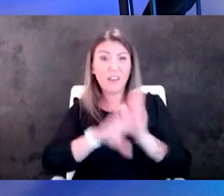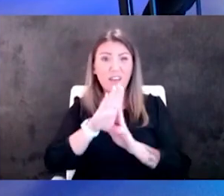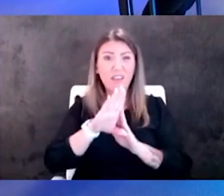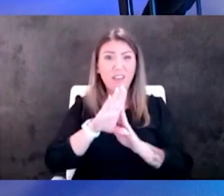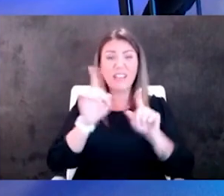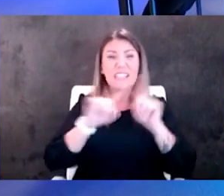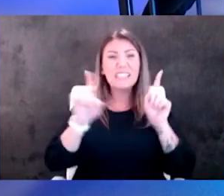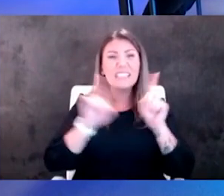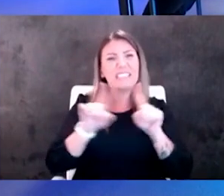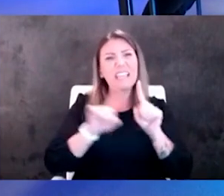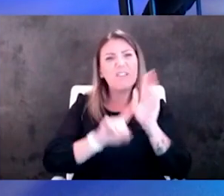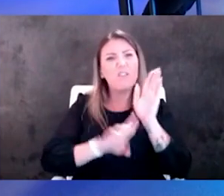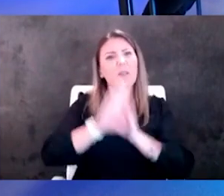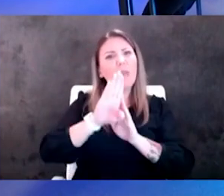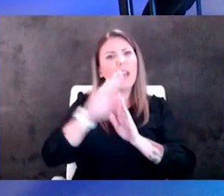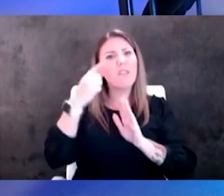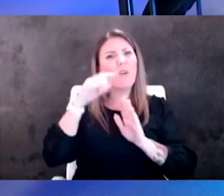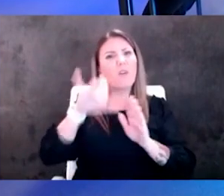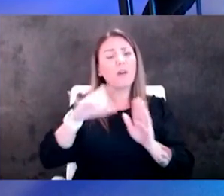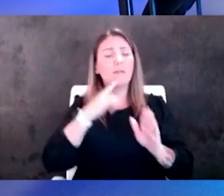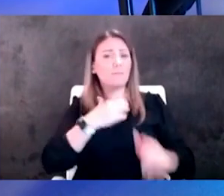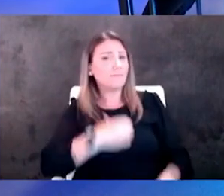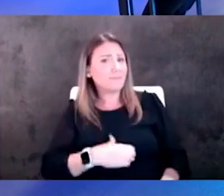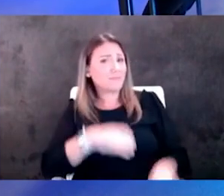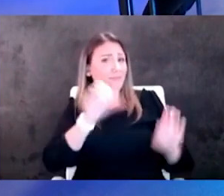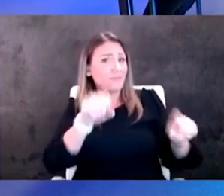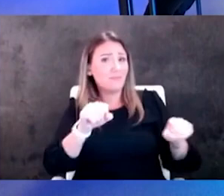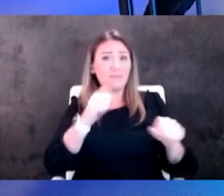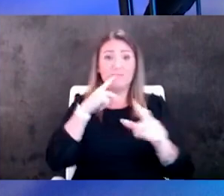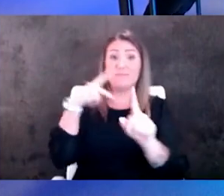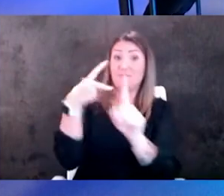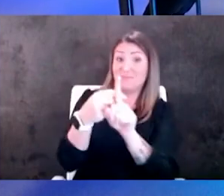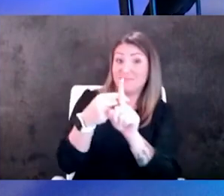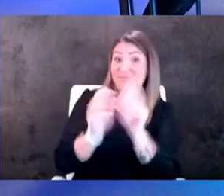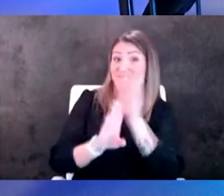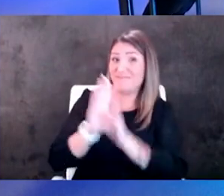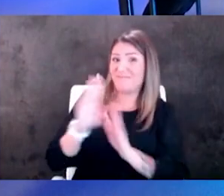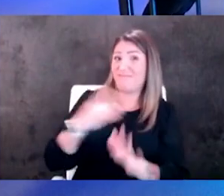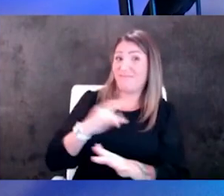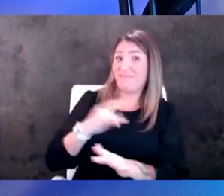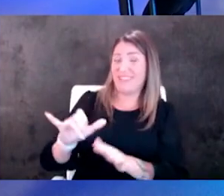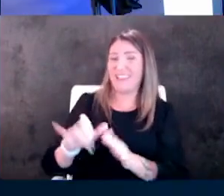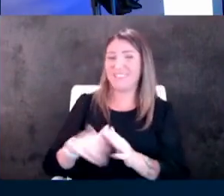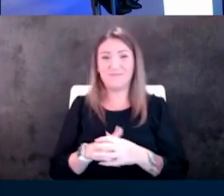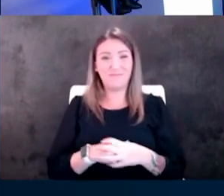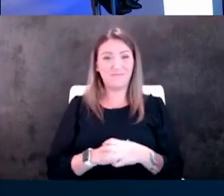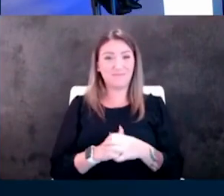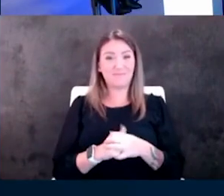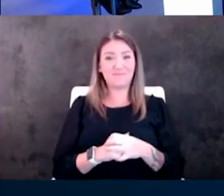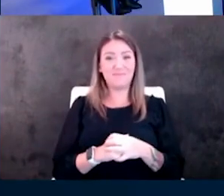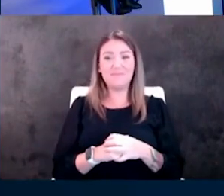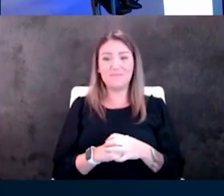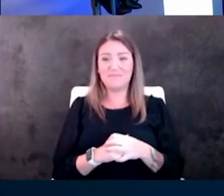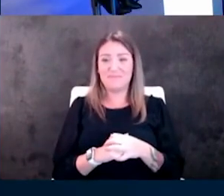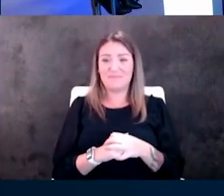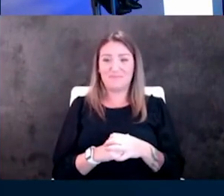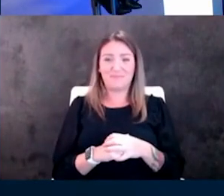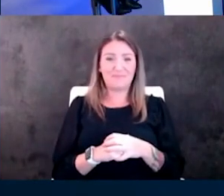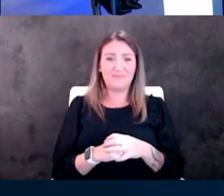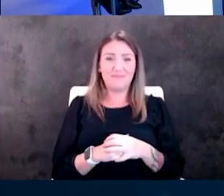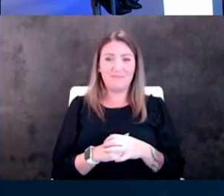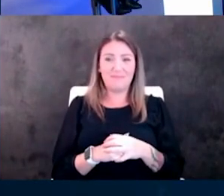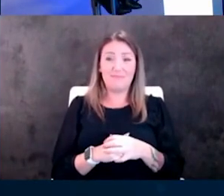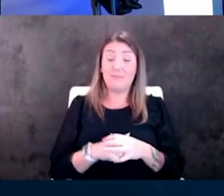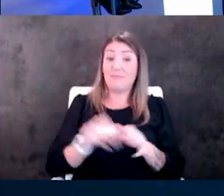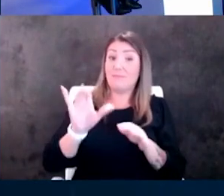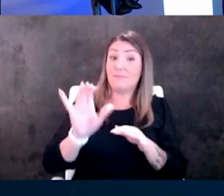on i wish we could a vaccine peak i like the vaccine take good plan yeah dr good cannon did you have something you